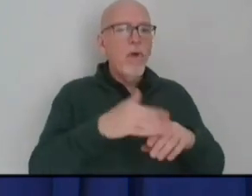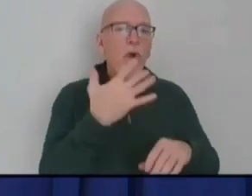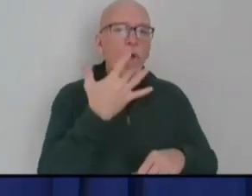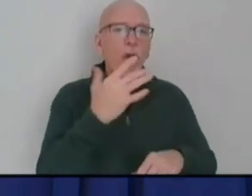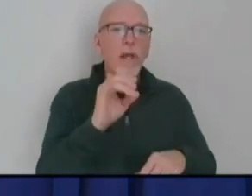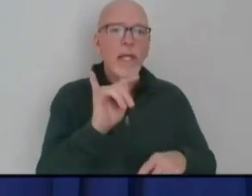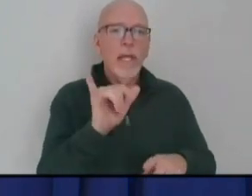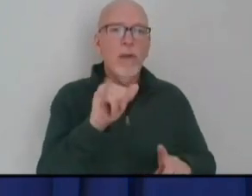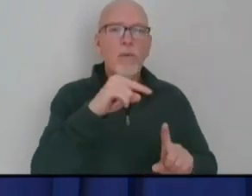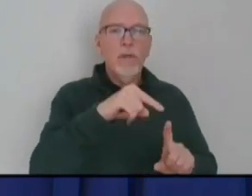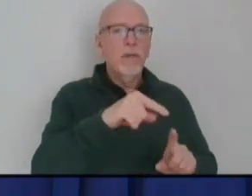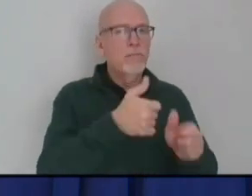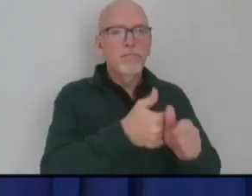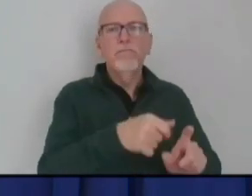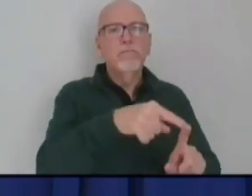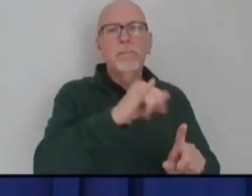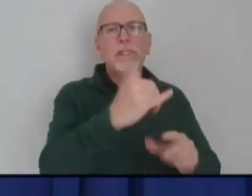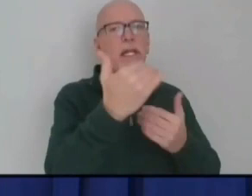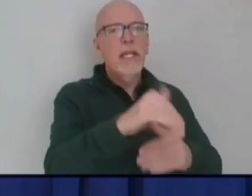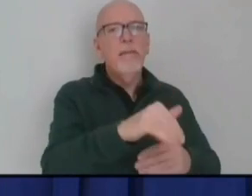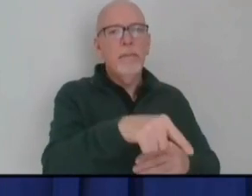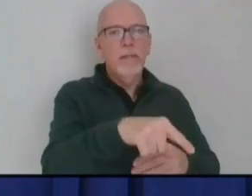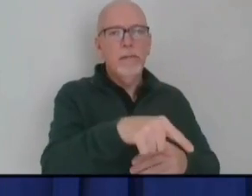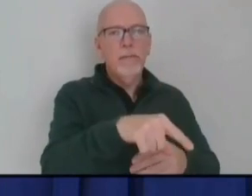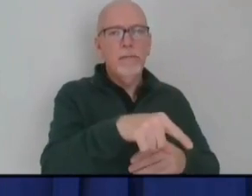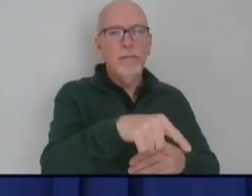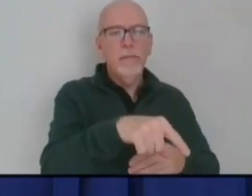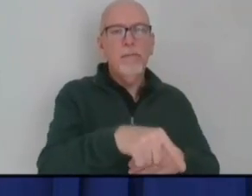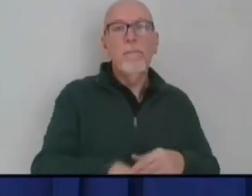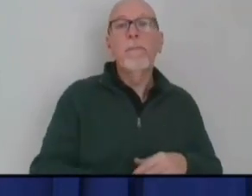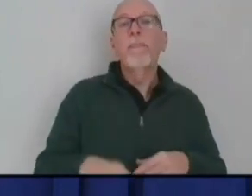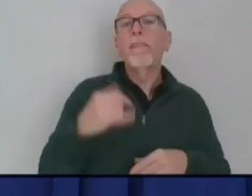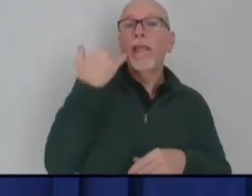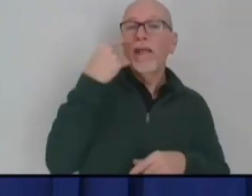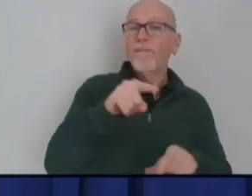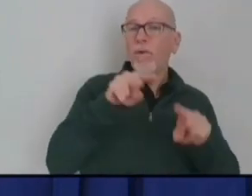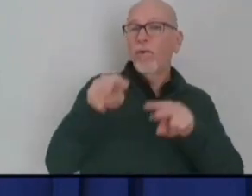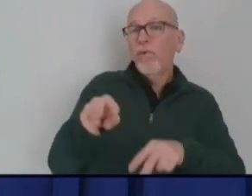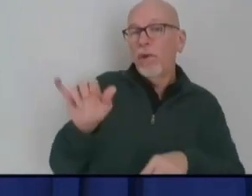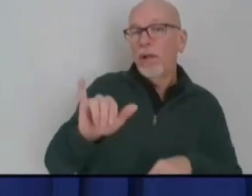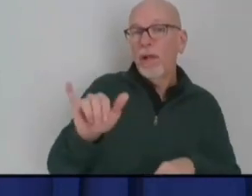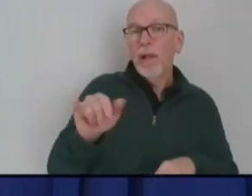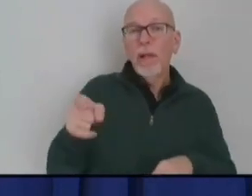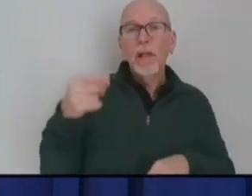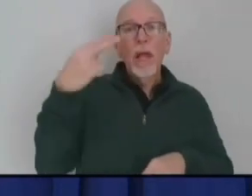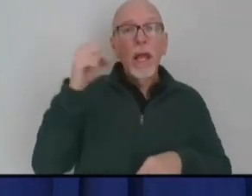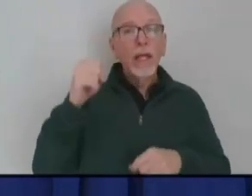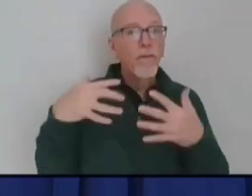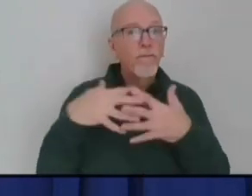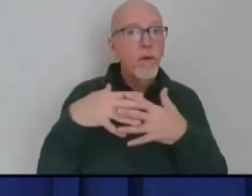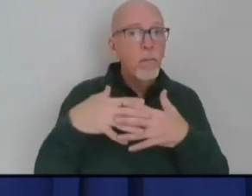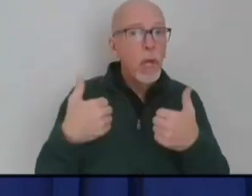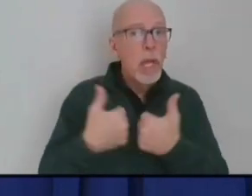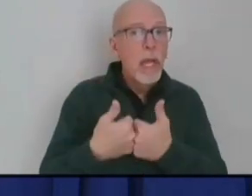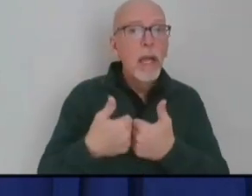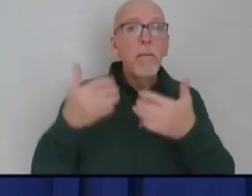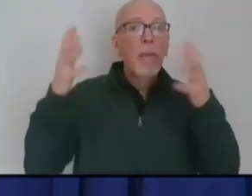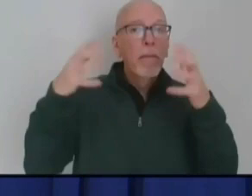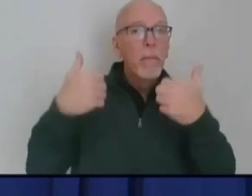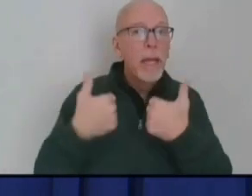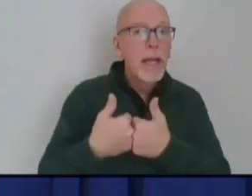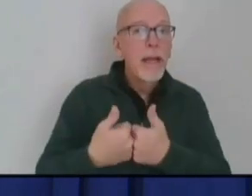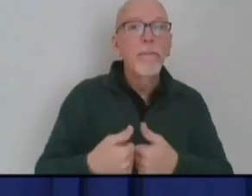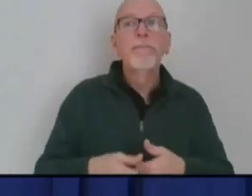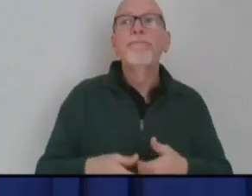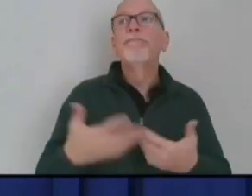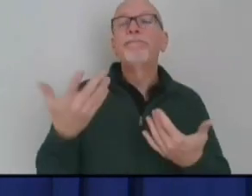is, that is the limit on the size. When you look at things like high school football, basketball, you look at things like